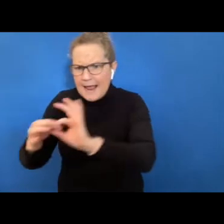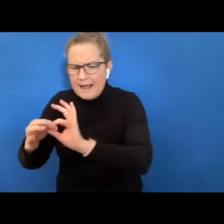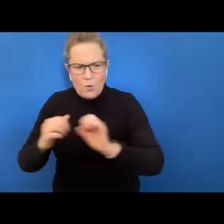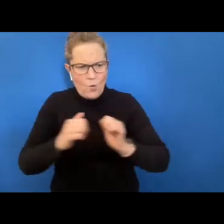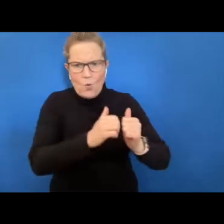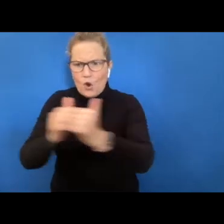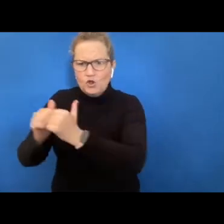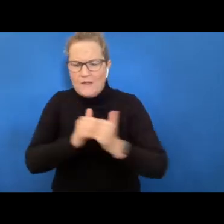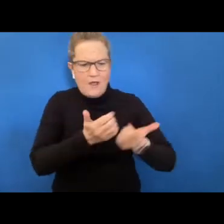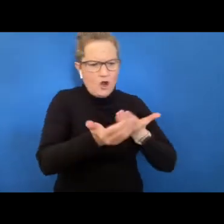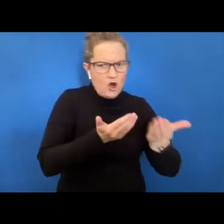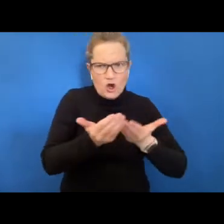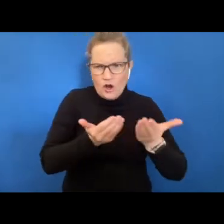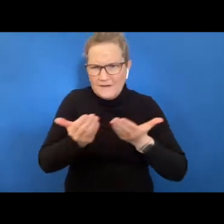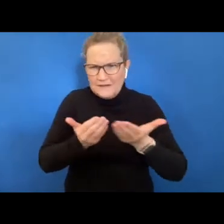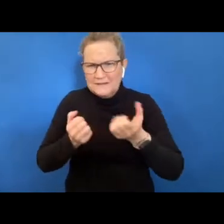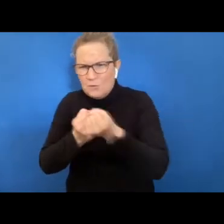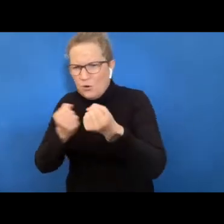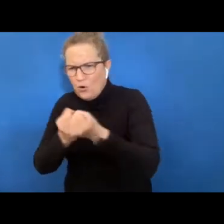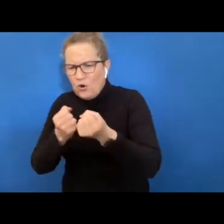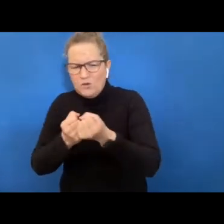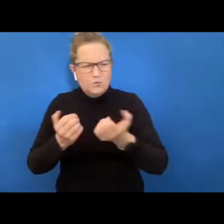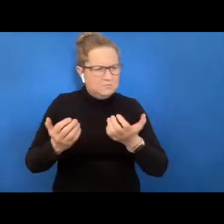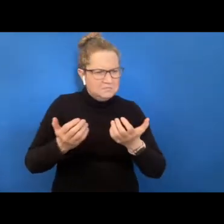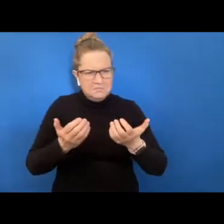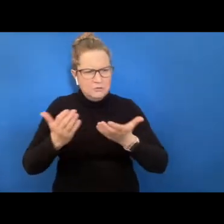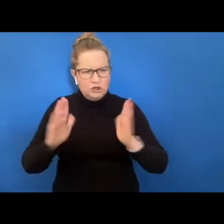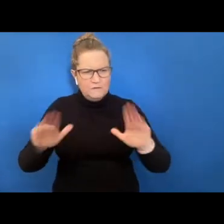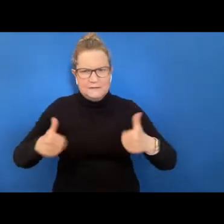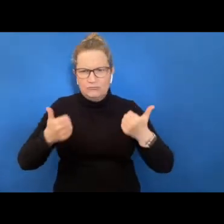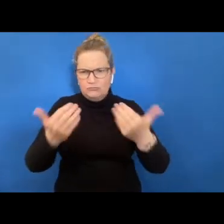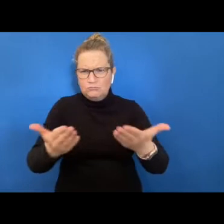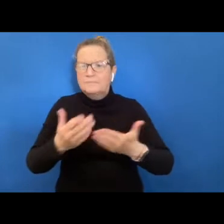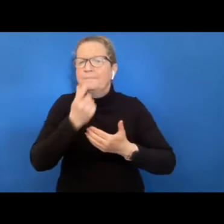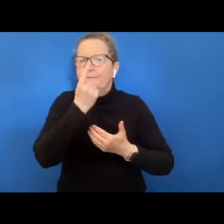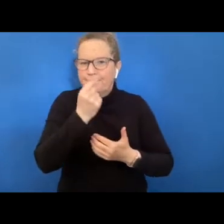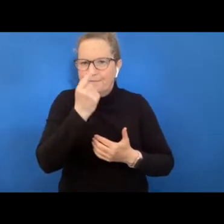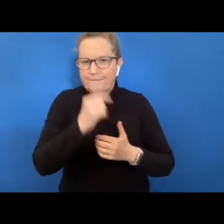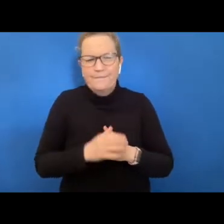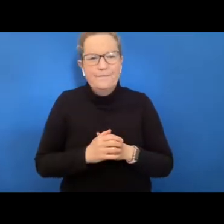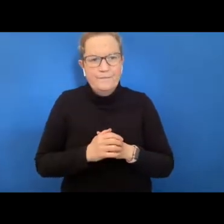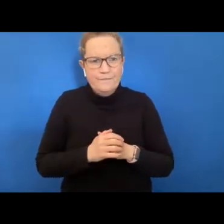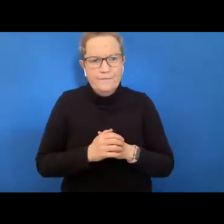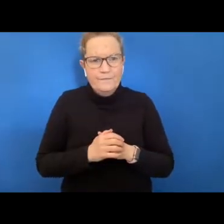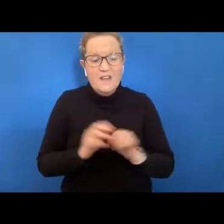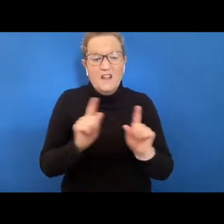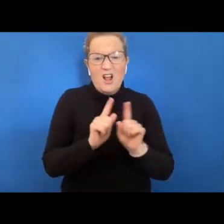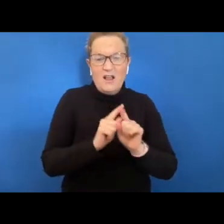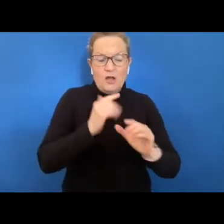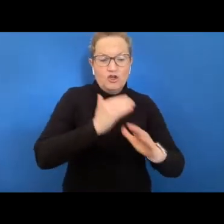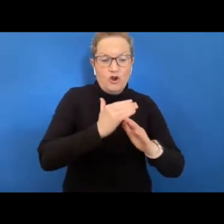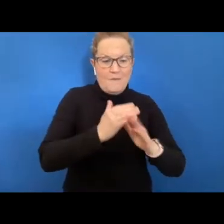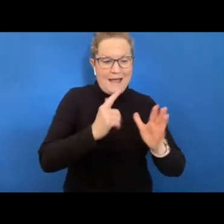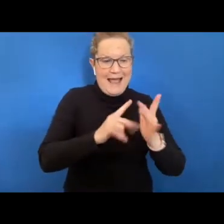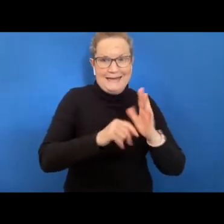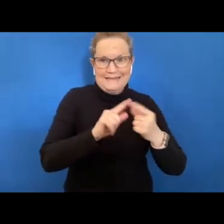supports that now exist to complement the service delivery of these programs these include the job active providers